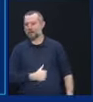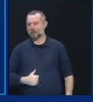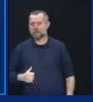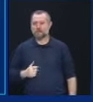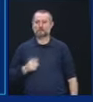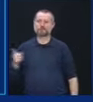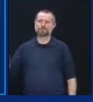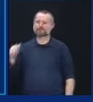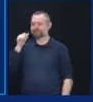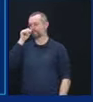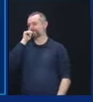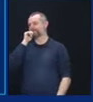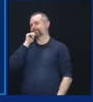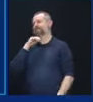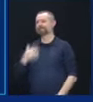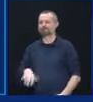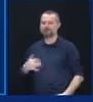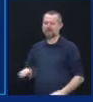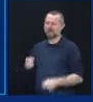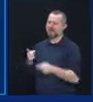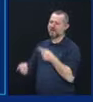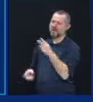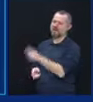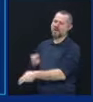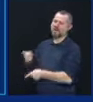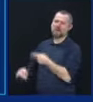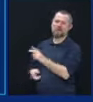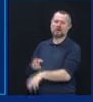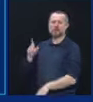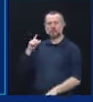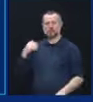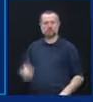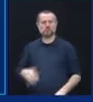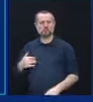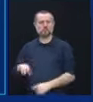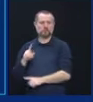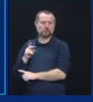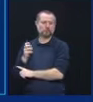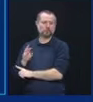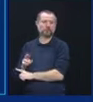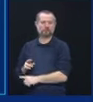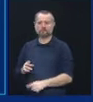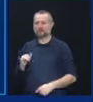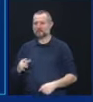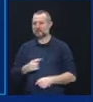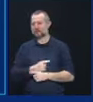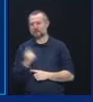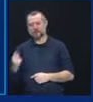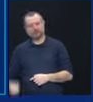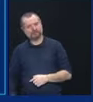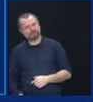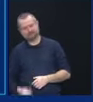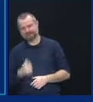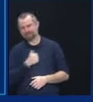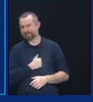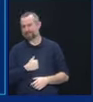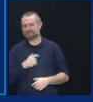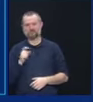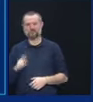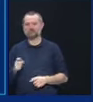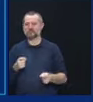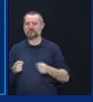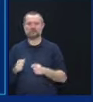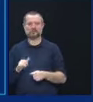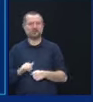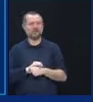it in a lousy political environment, but that's where we are. I'm sorry that you had to deal with COVID. I'm sorry that